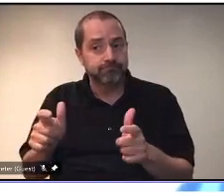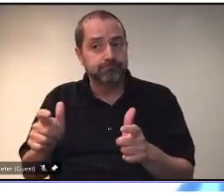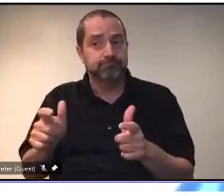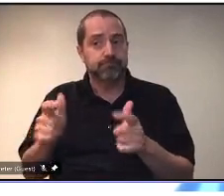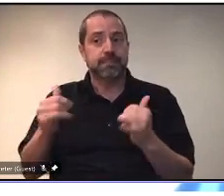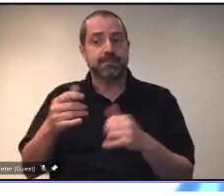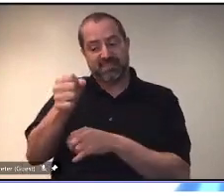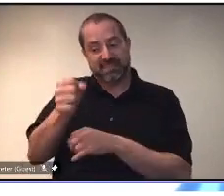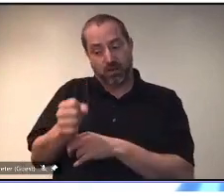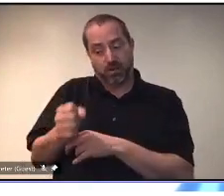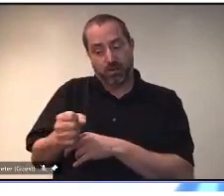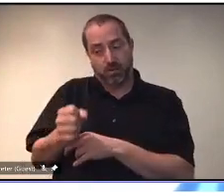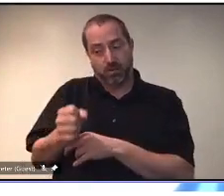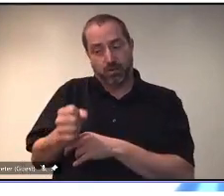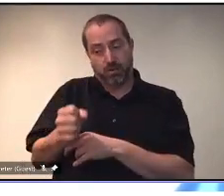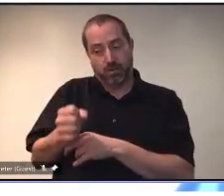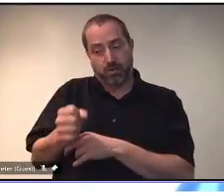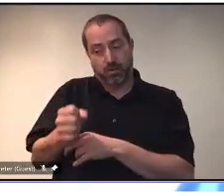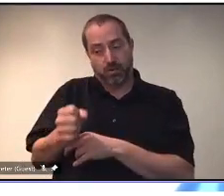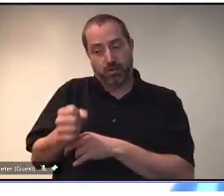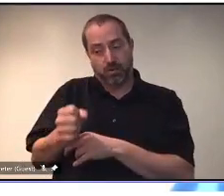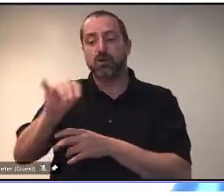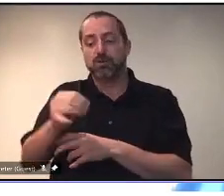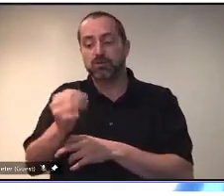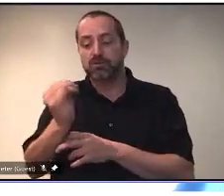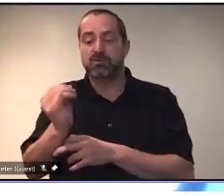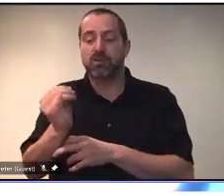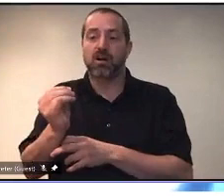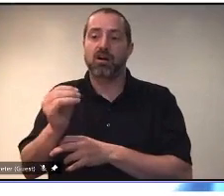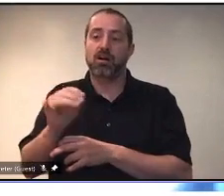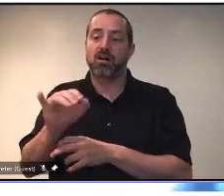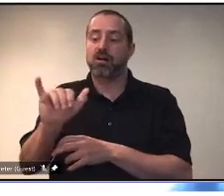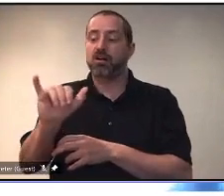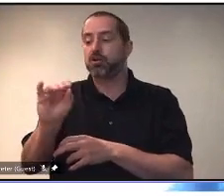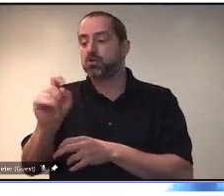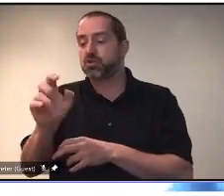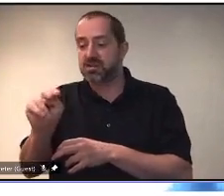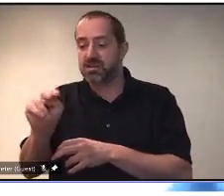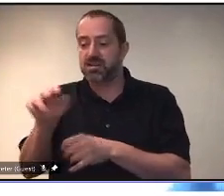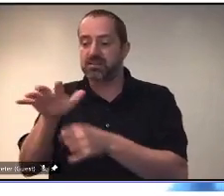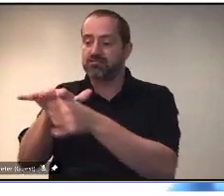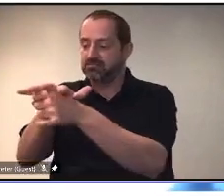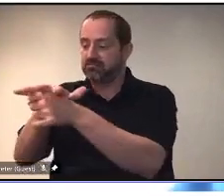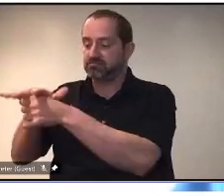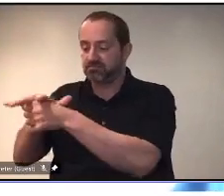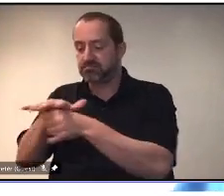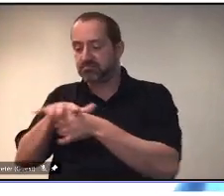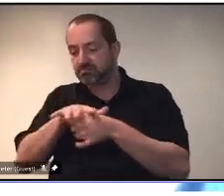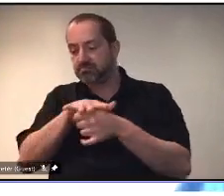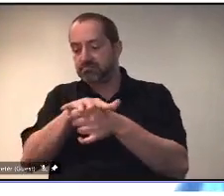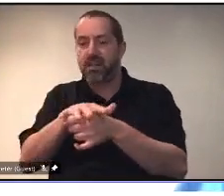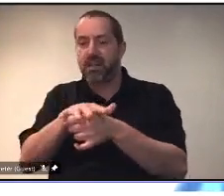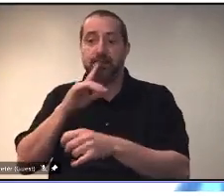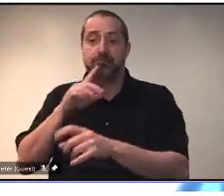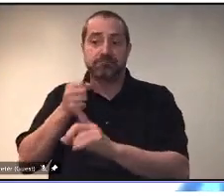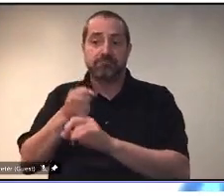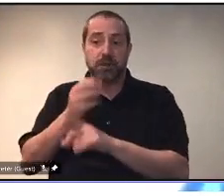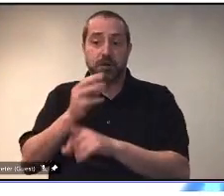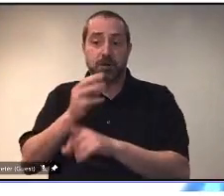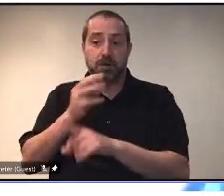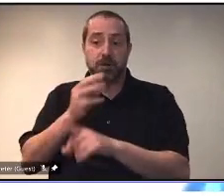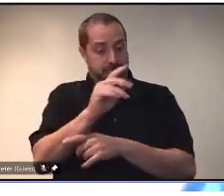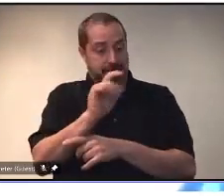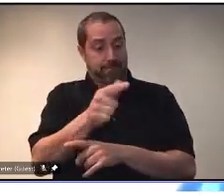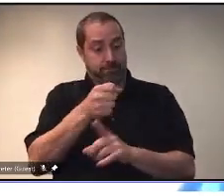areas, know, Moosejoin area, Waiburn, Estevan, Yorkton. I think they were impacted, you know, March, April with the high numbers in Regina.